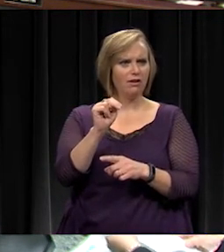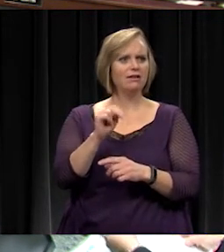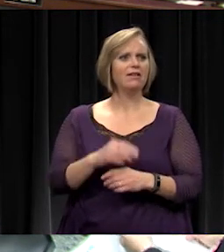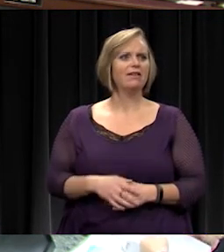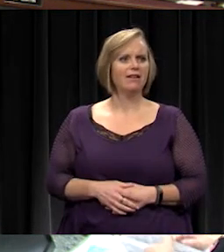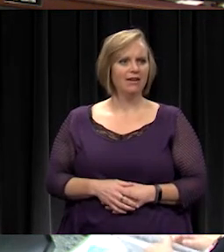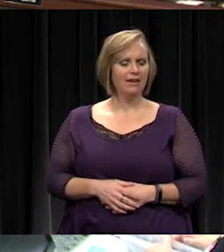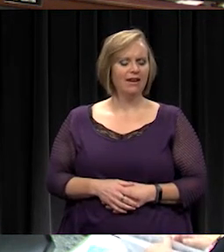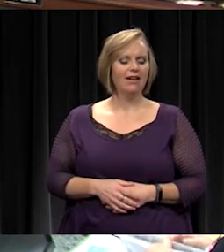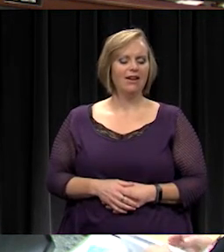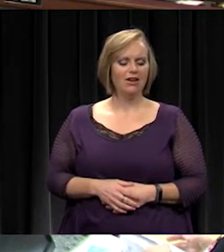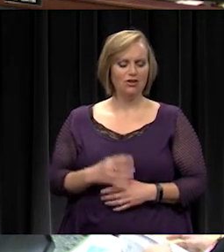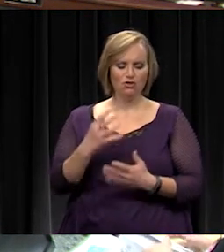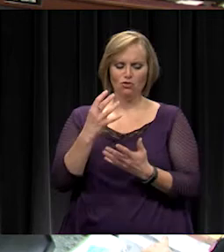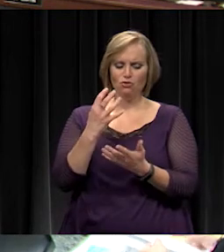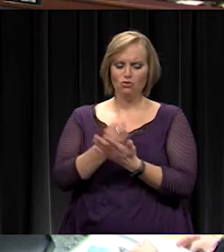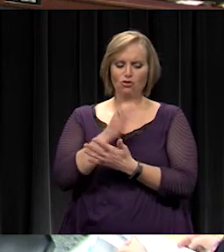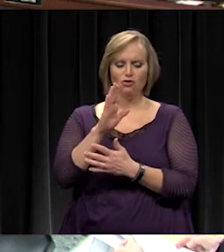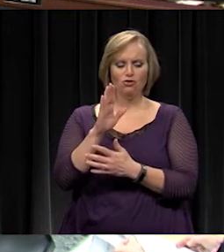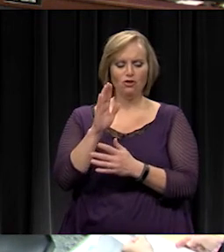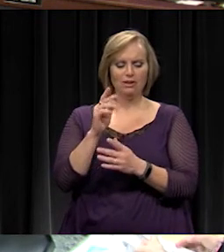You earned your keep tonight.